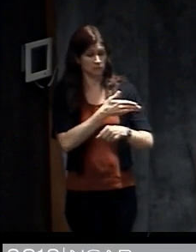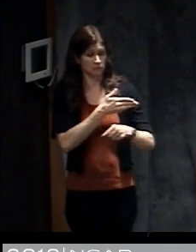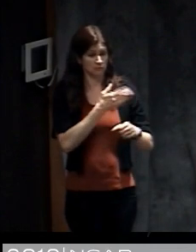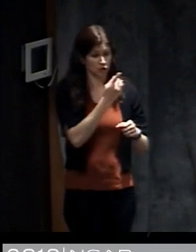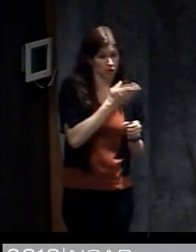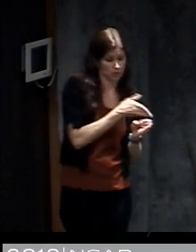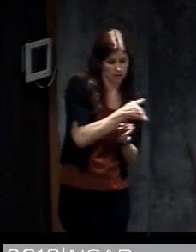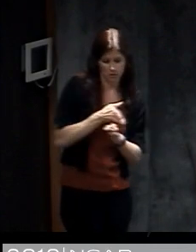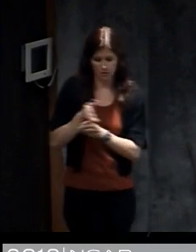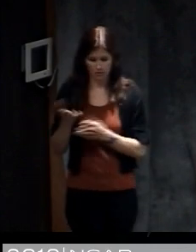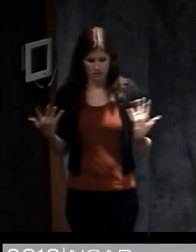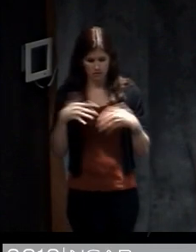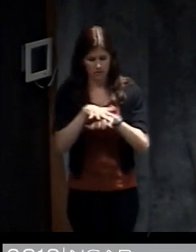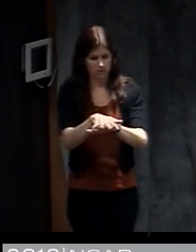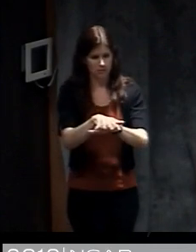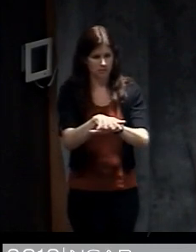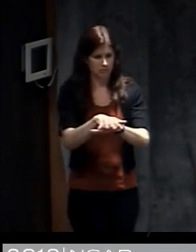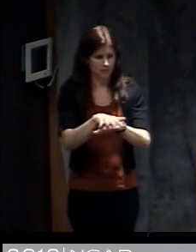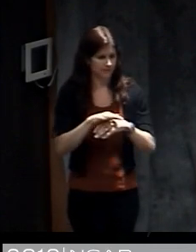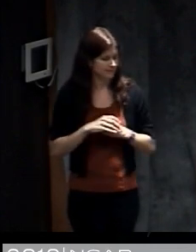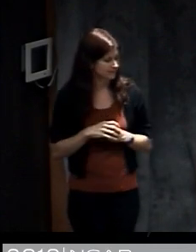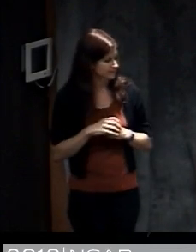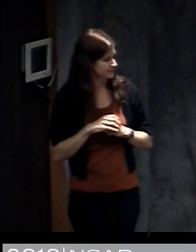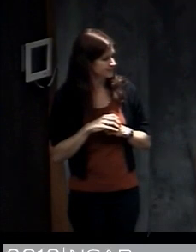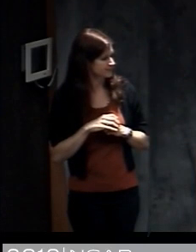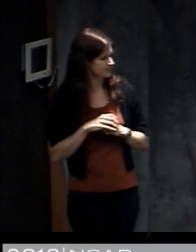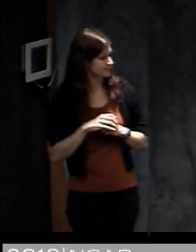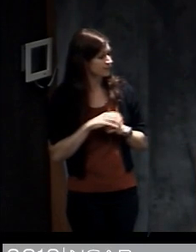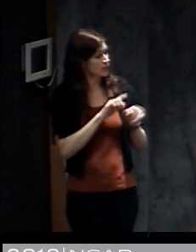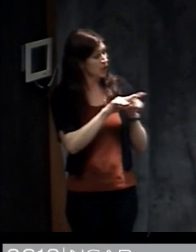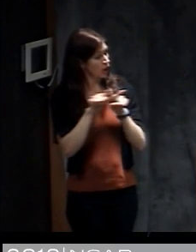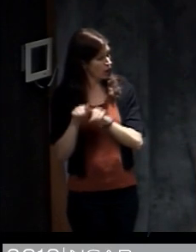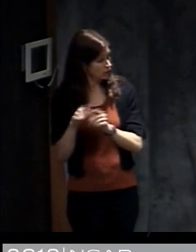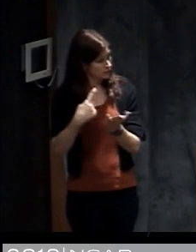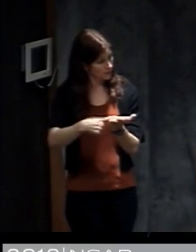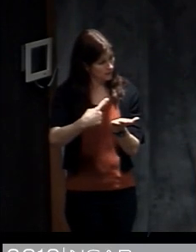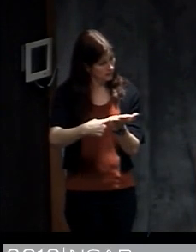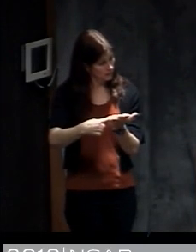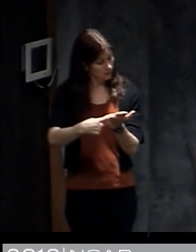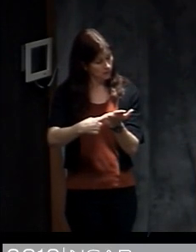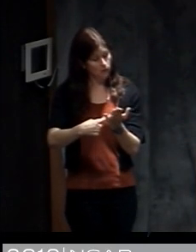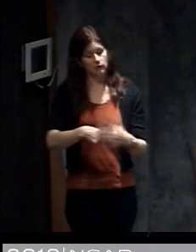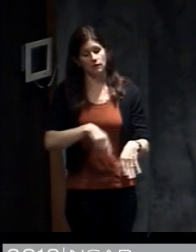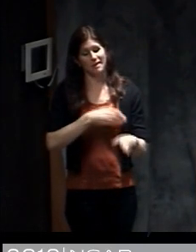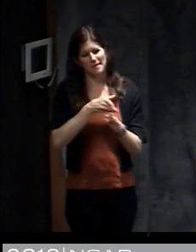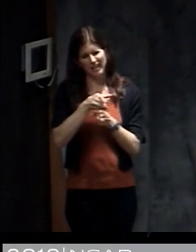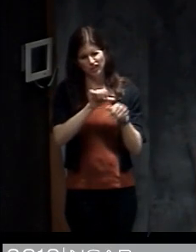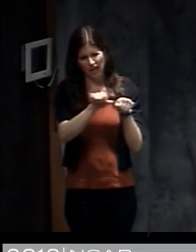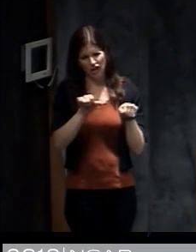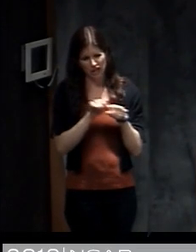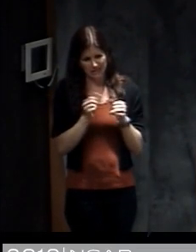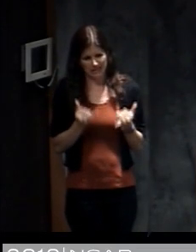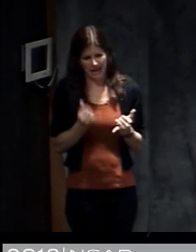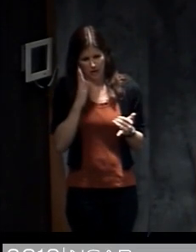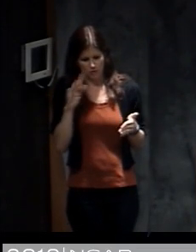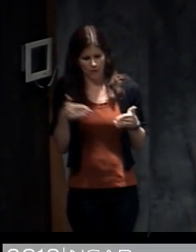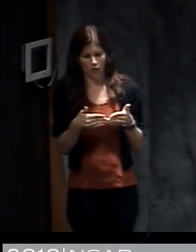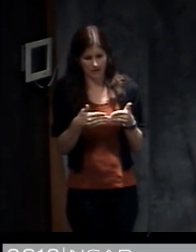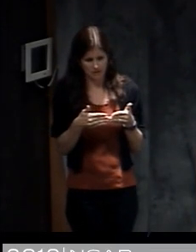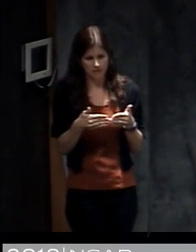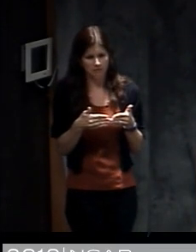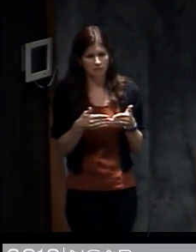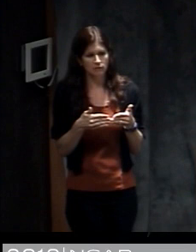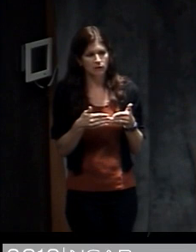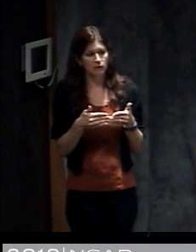really improve the forecast in ways that can improve communication. And I've also talked about two of the major areas that people are starting to work on now that I think are important going